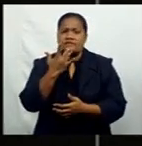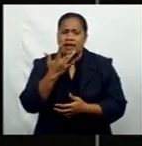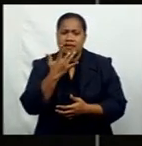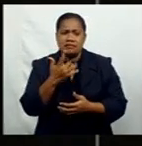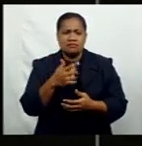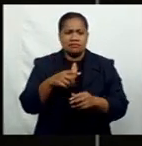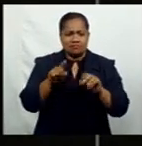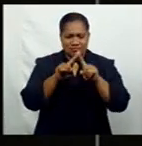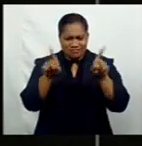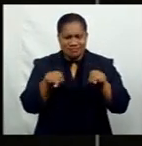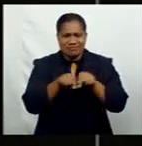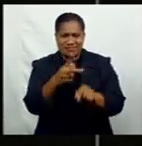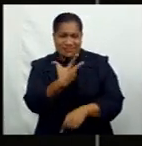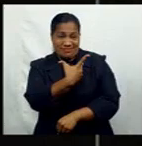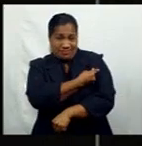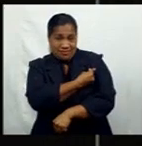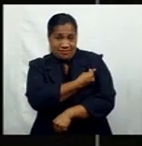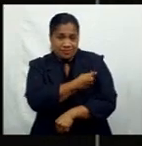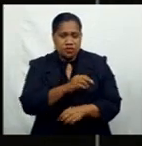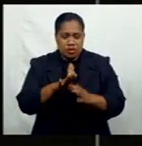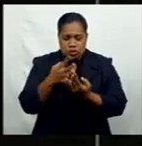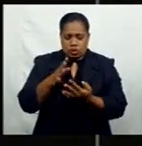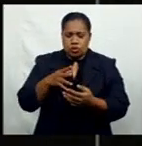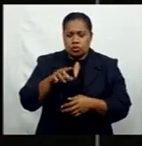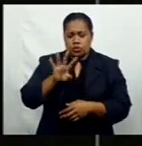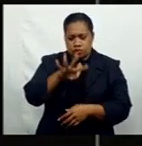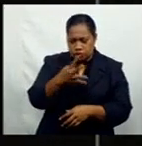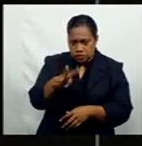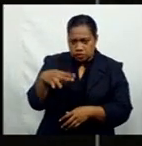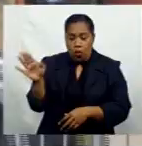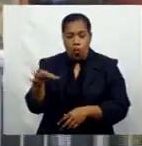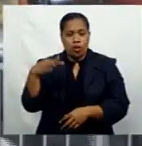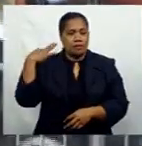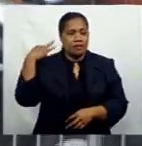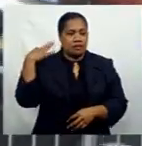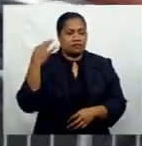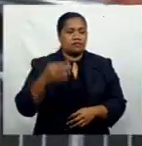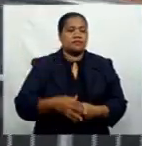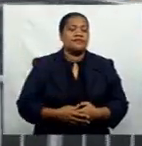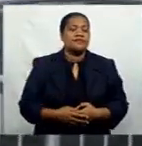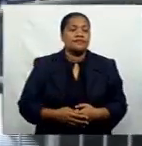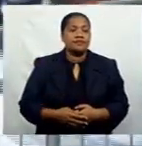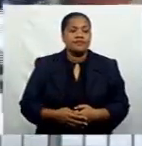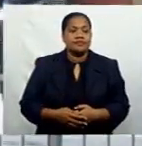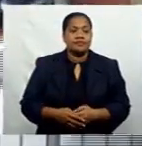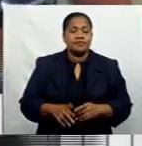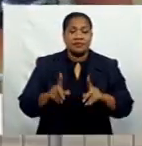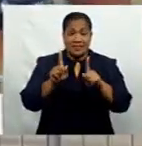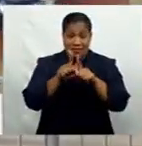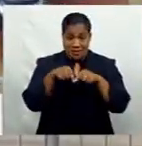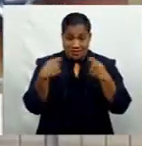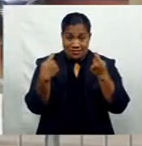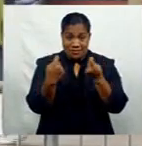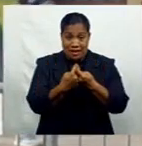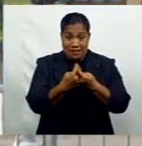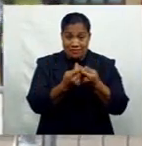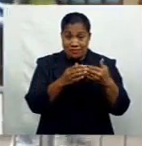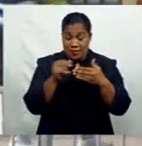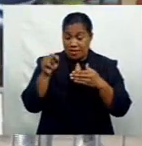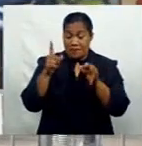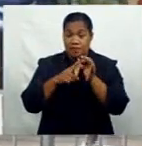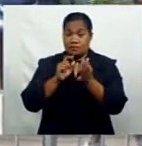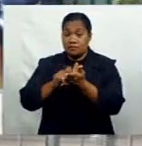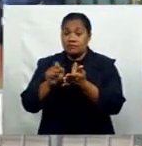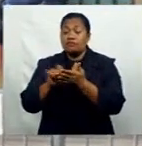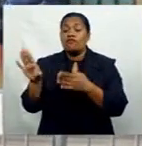the team is working to vet all applications. Kuroi Tandulala reports. The team is spearheaded by the Permanent Secretary from the